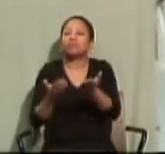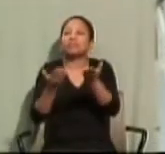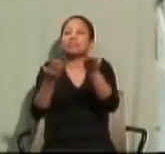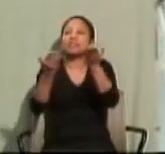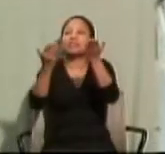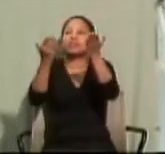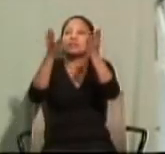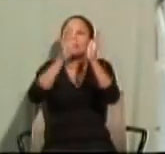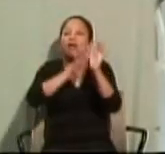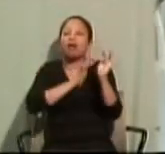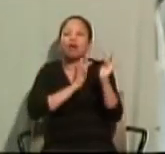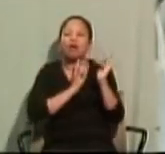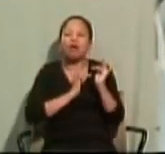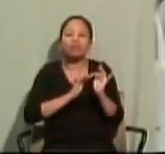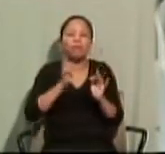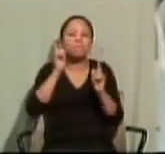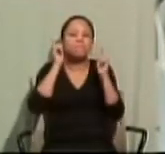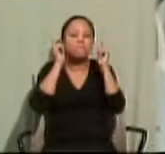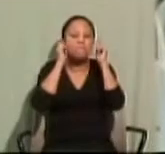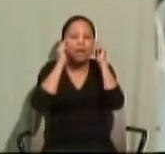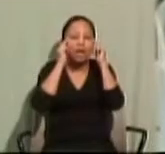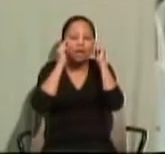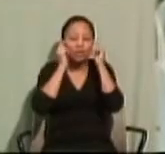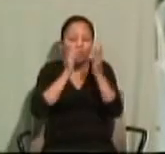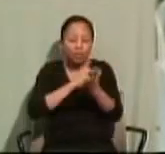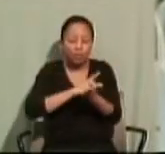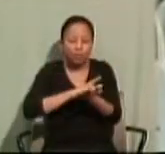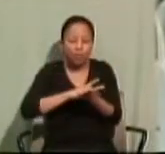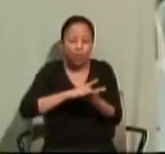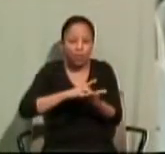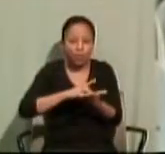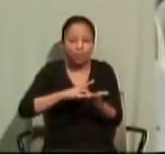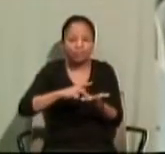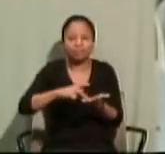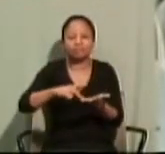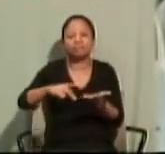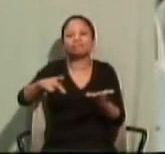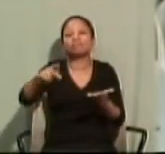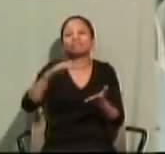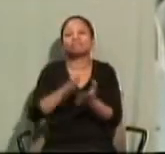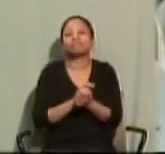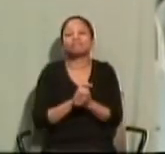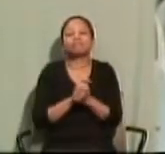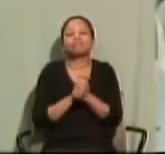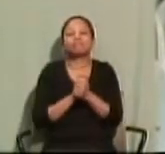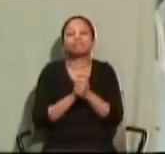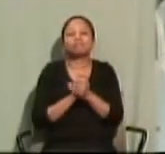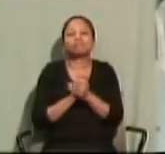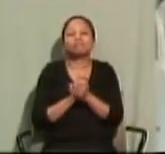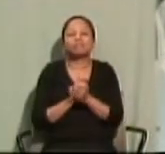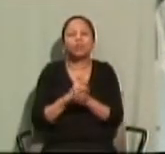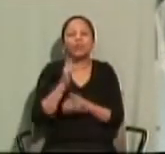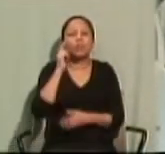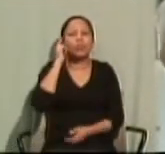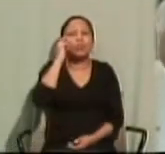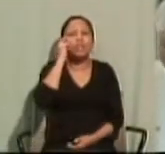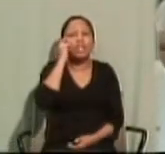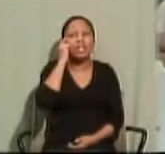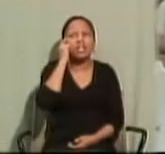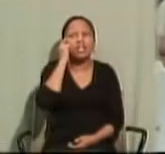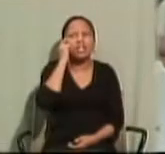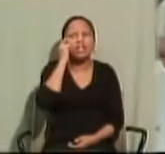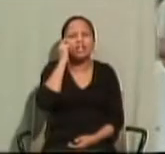and hearts made pure. So, let us think, therefore, of the need we have